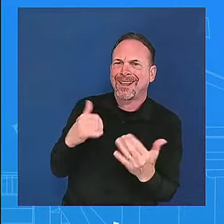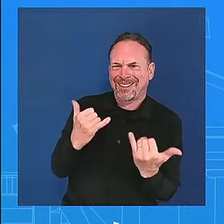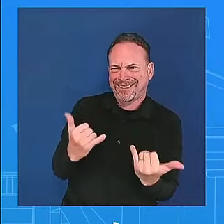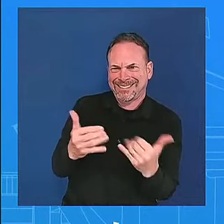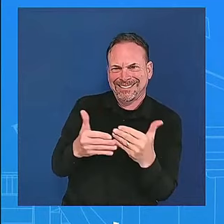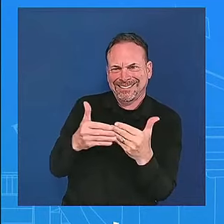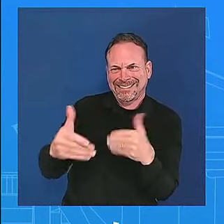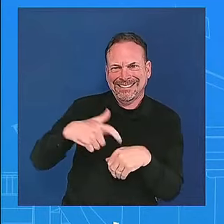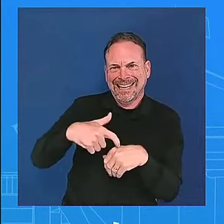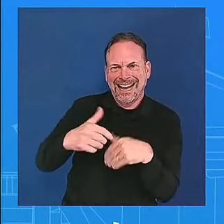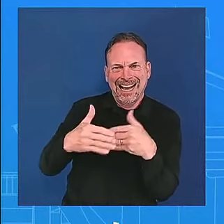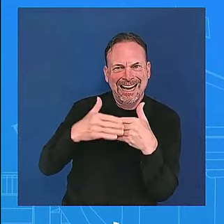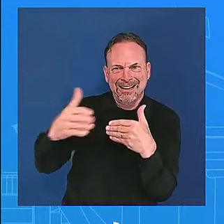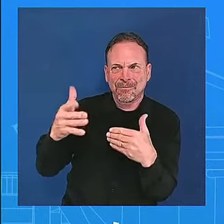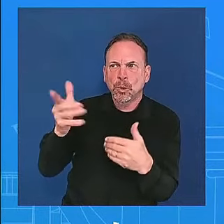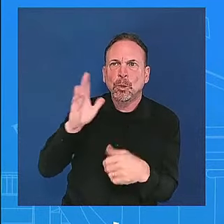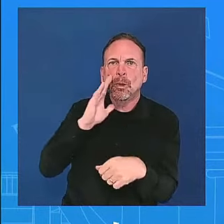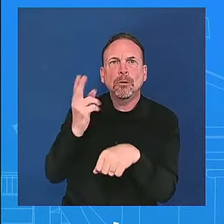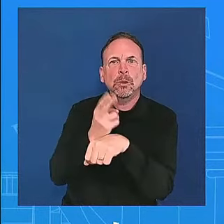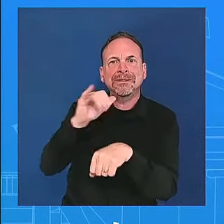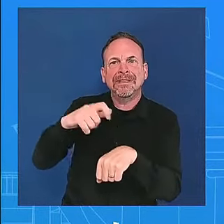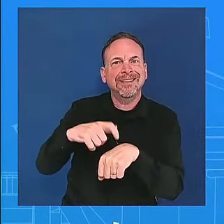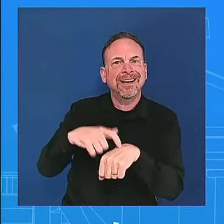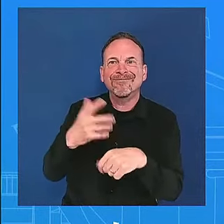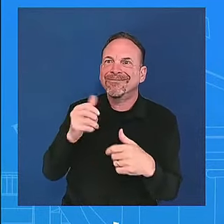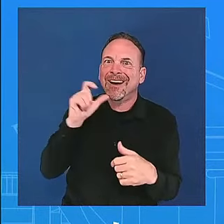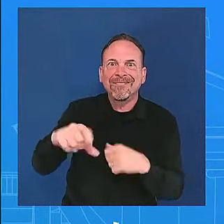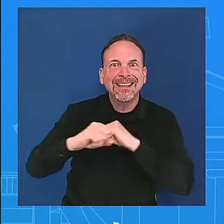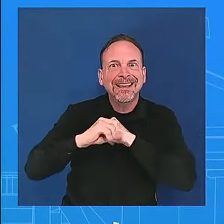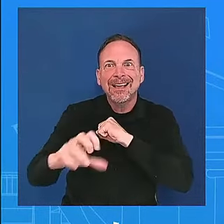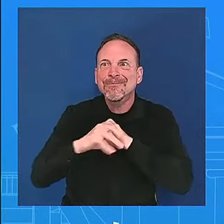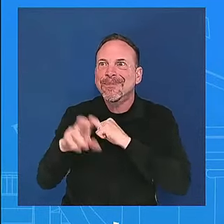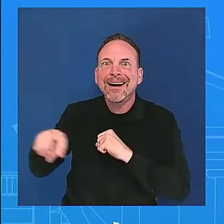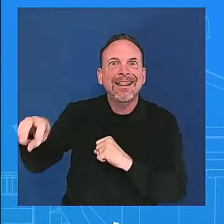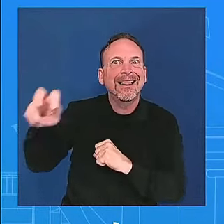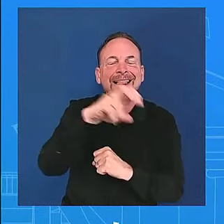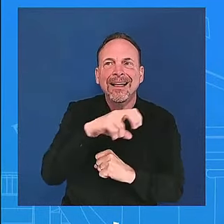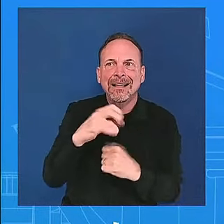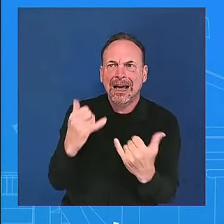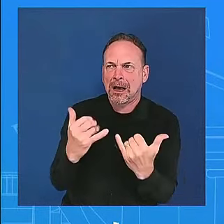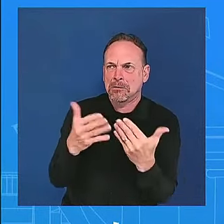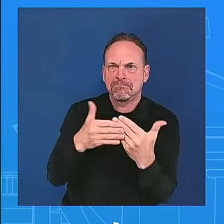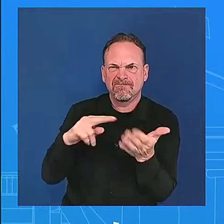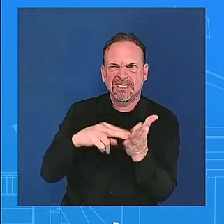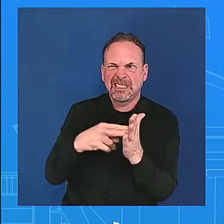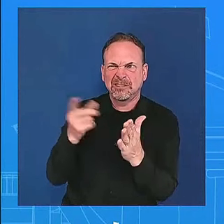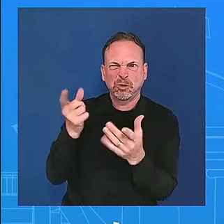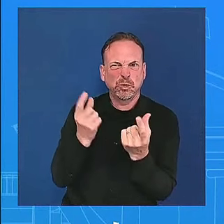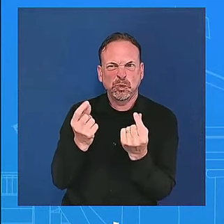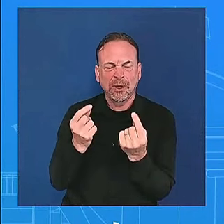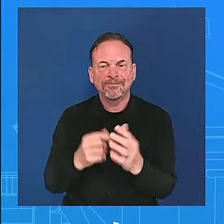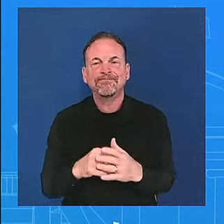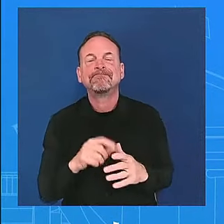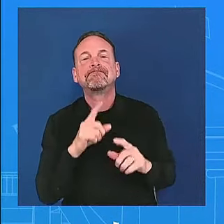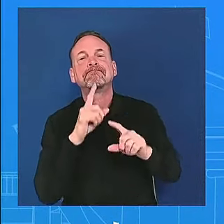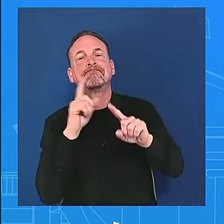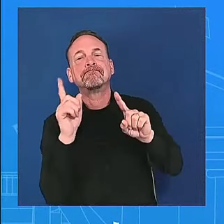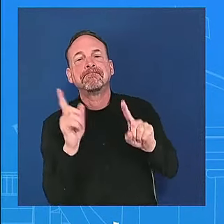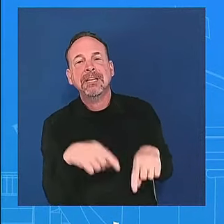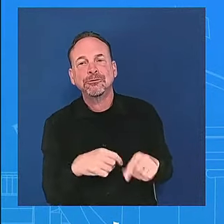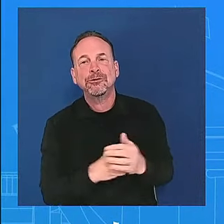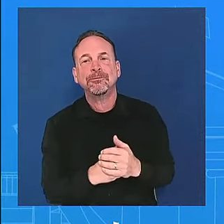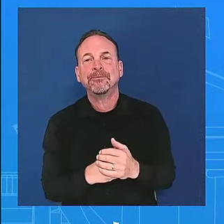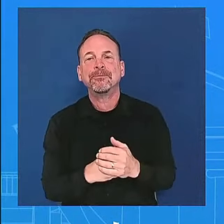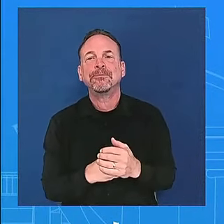we have six six more months left um and the president is certainly very